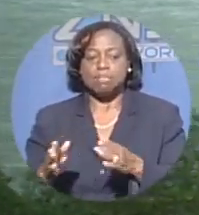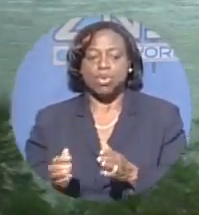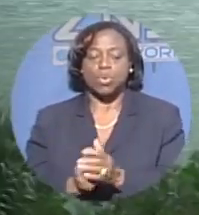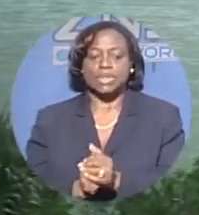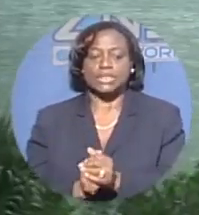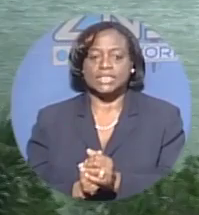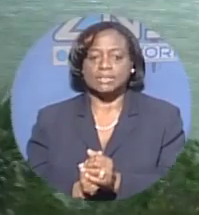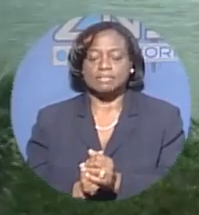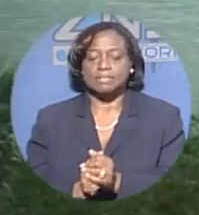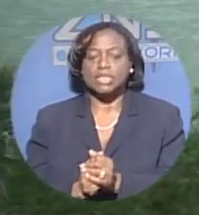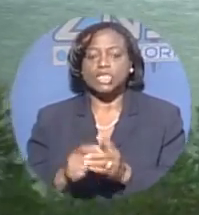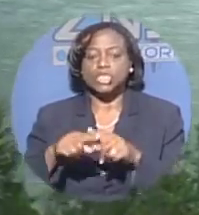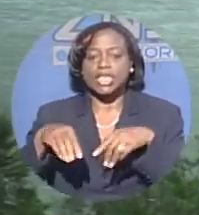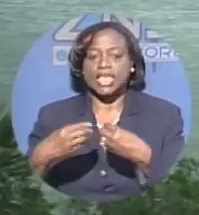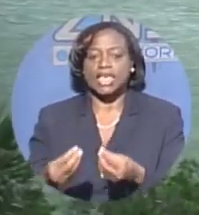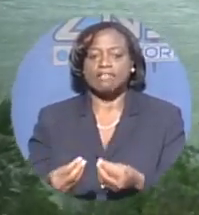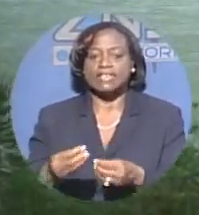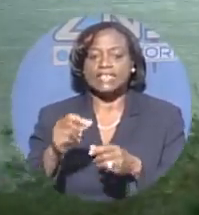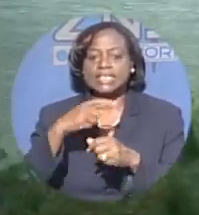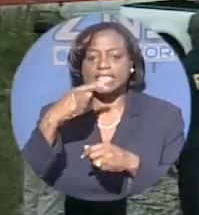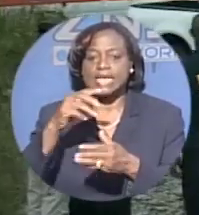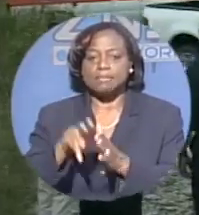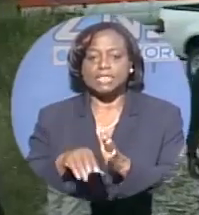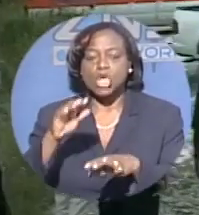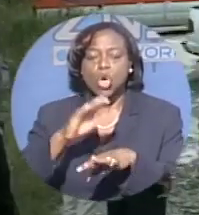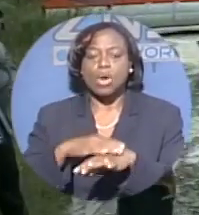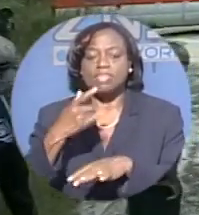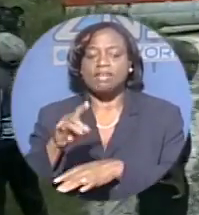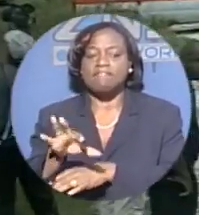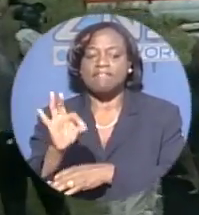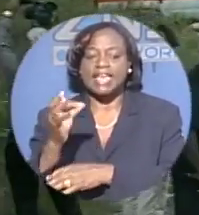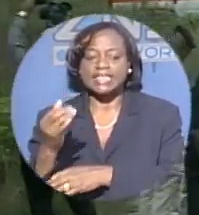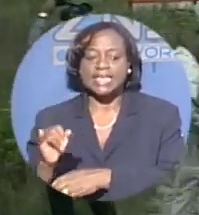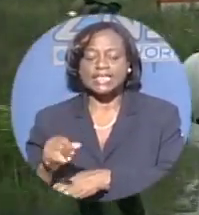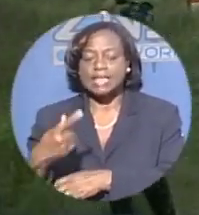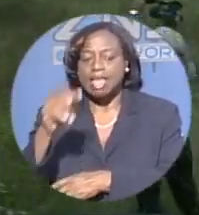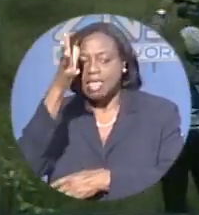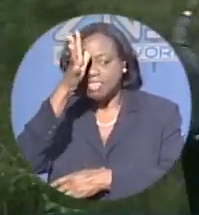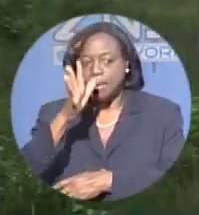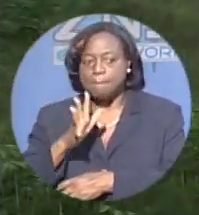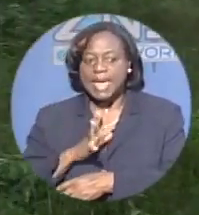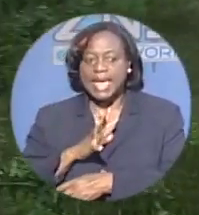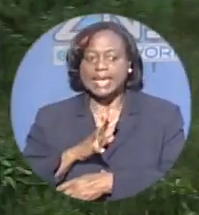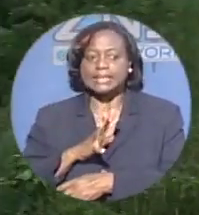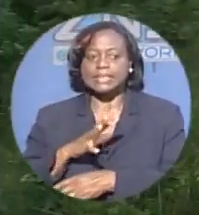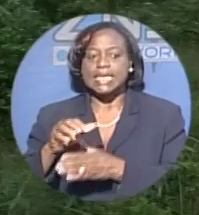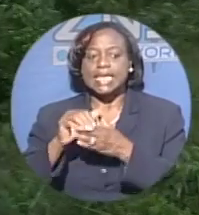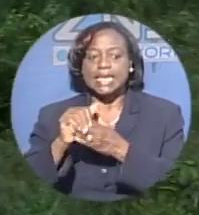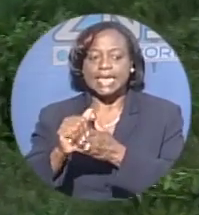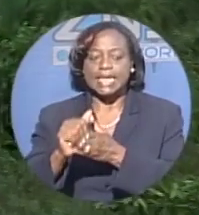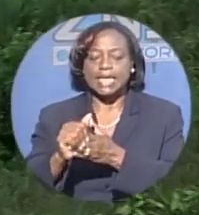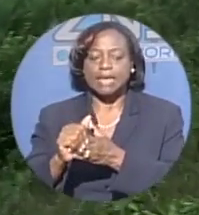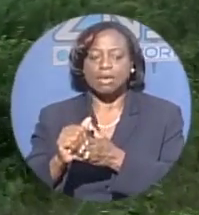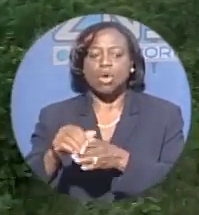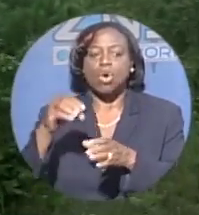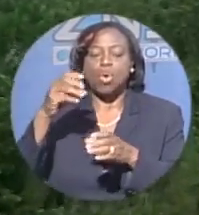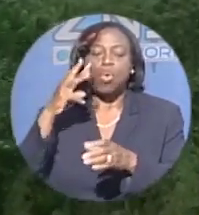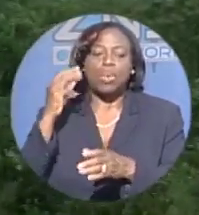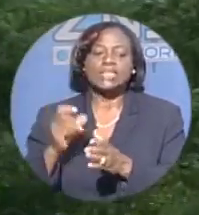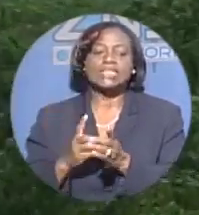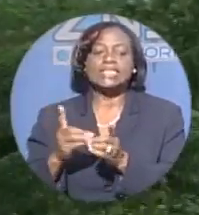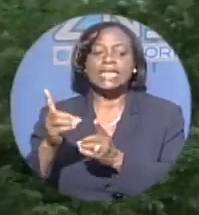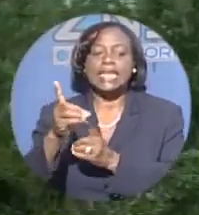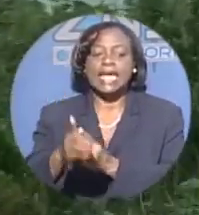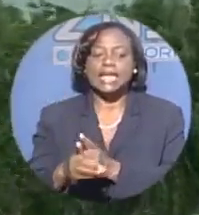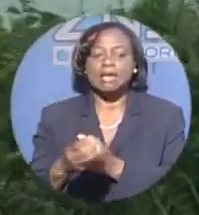approval on the findings. He says the man heading the investigations from the international side was delayed by a few weeks due to other